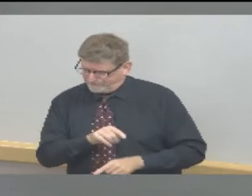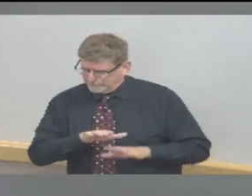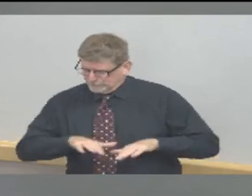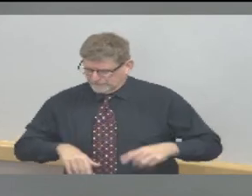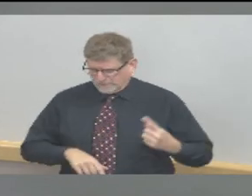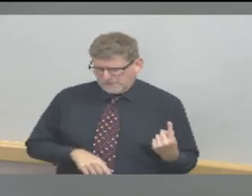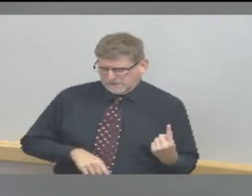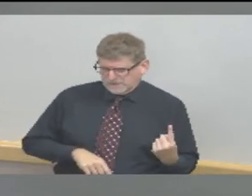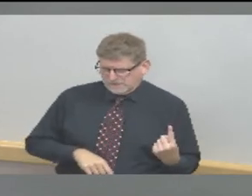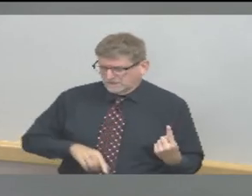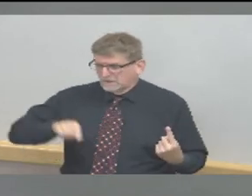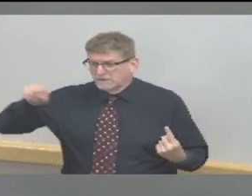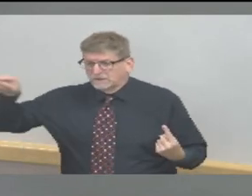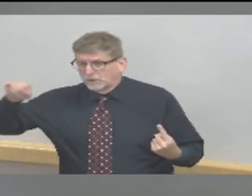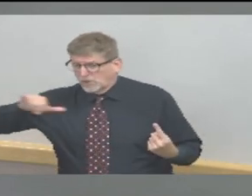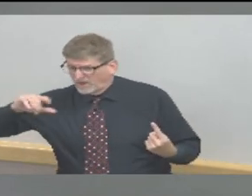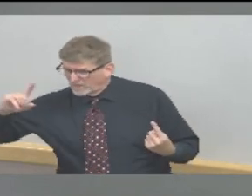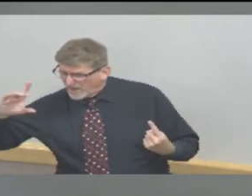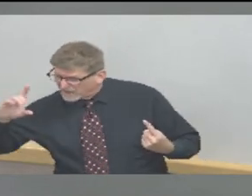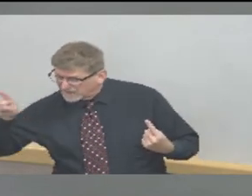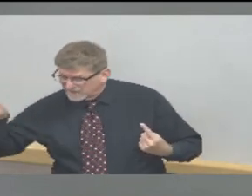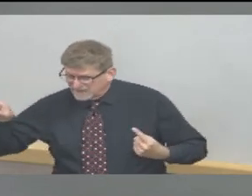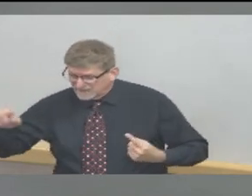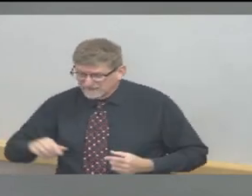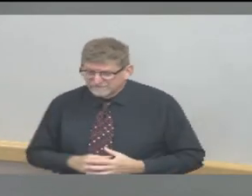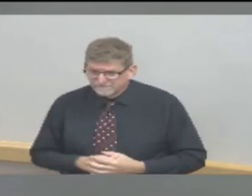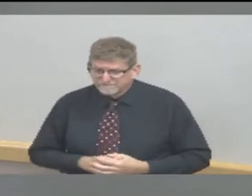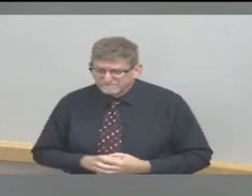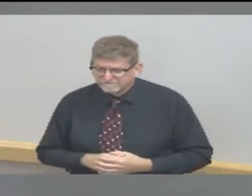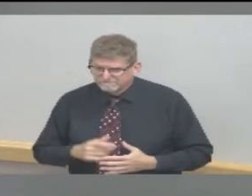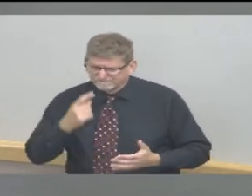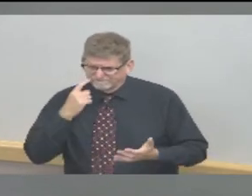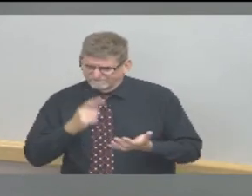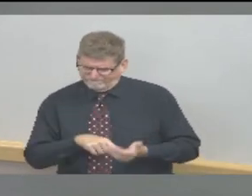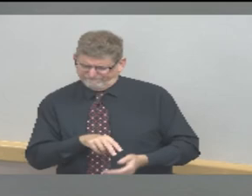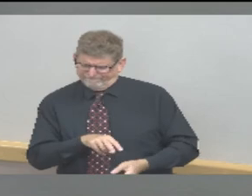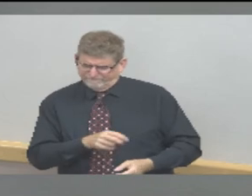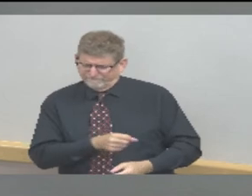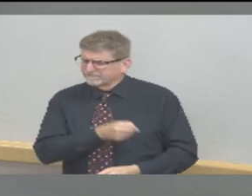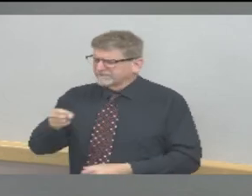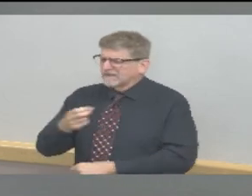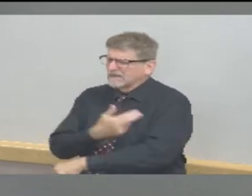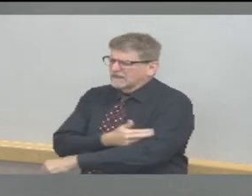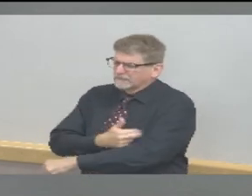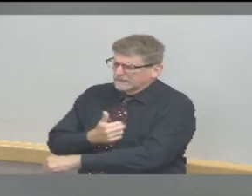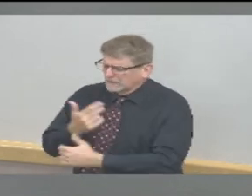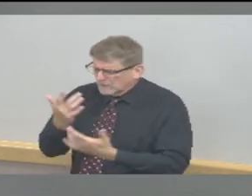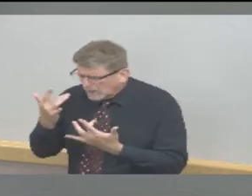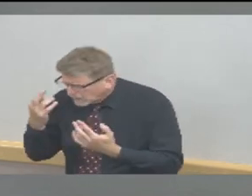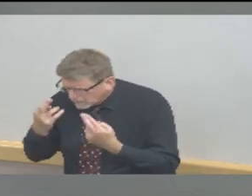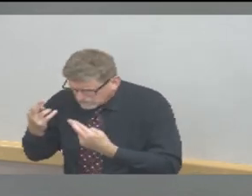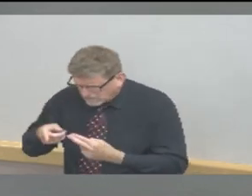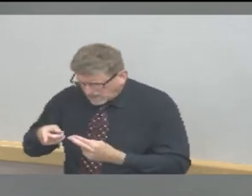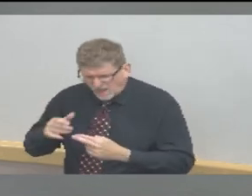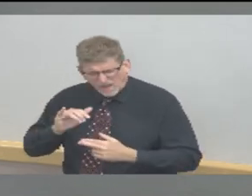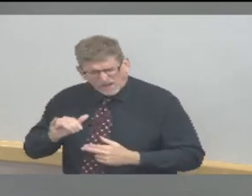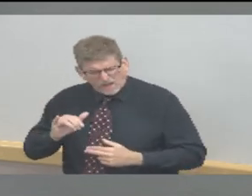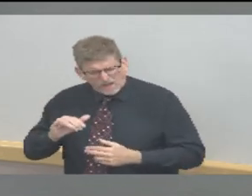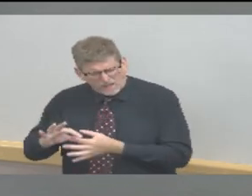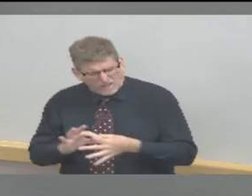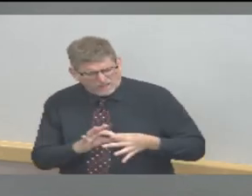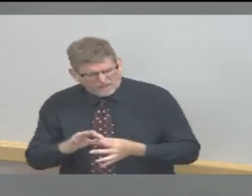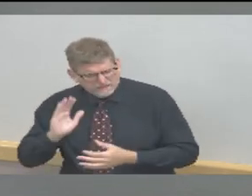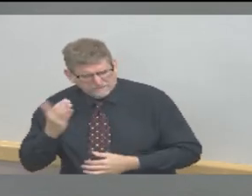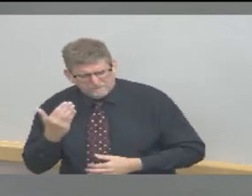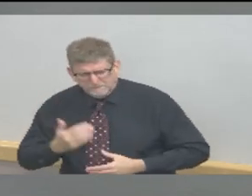that child was hospitalized at the Riley Hospital as Dr. Box has described in her